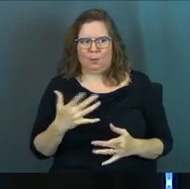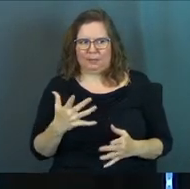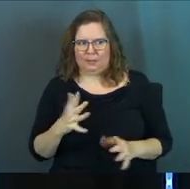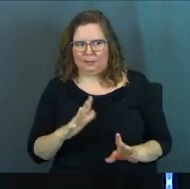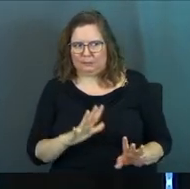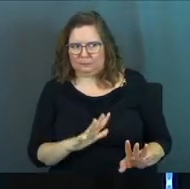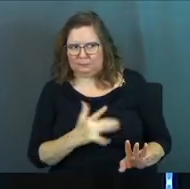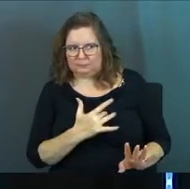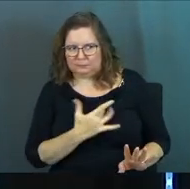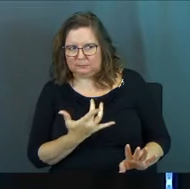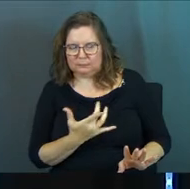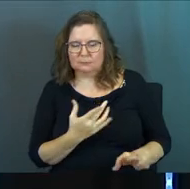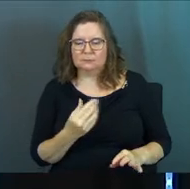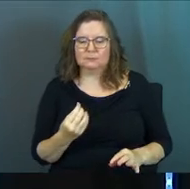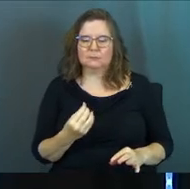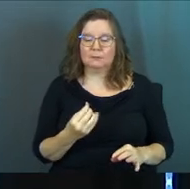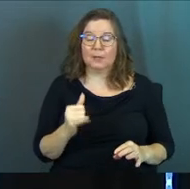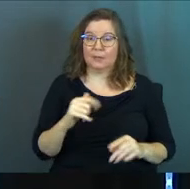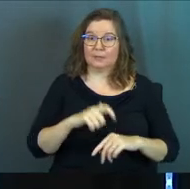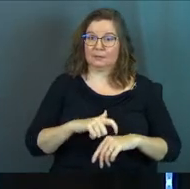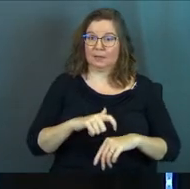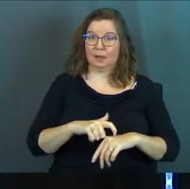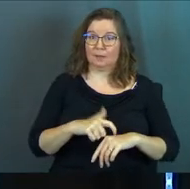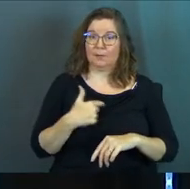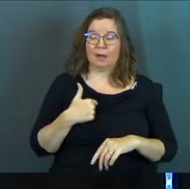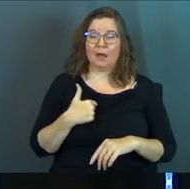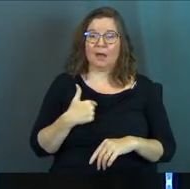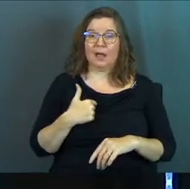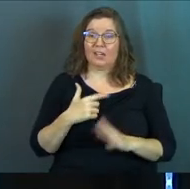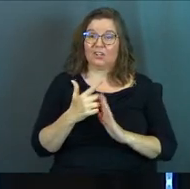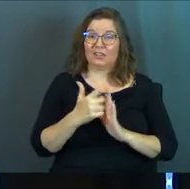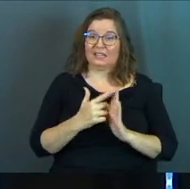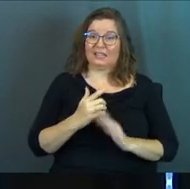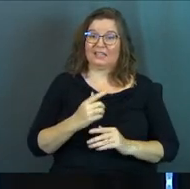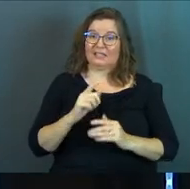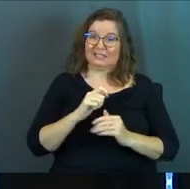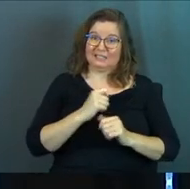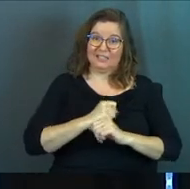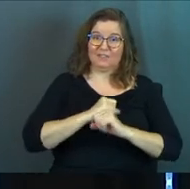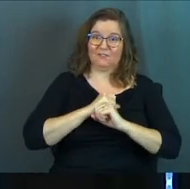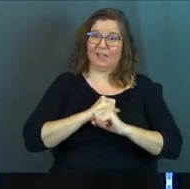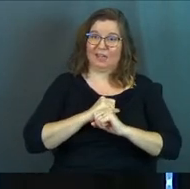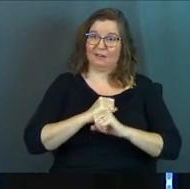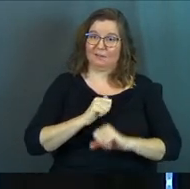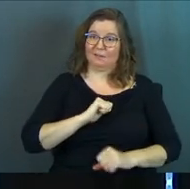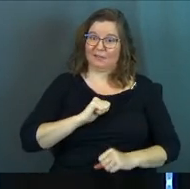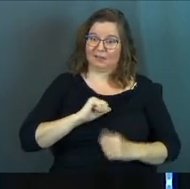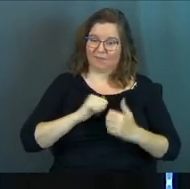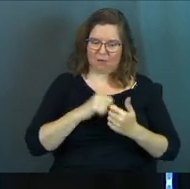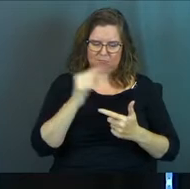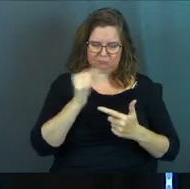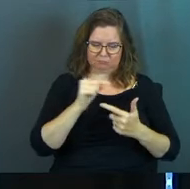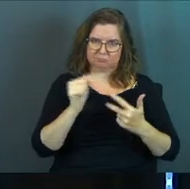right now? And at the time I could legally defend exactly how I got where I got.